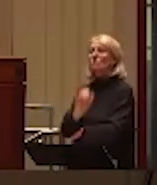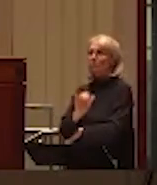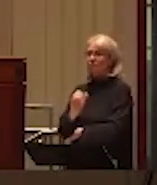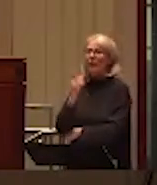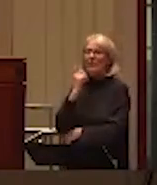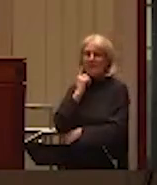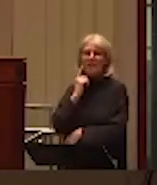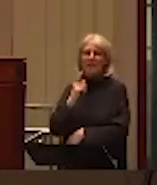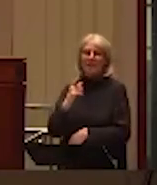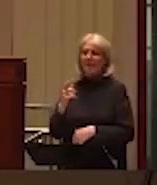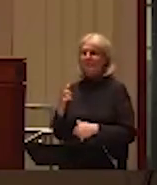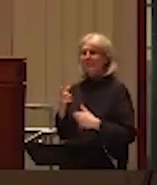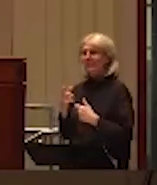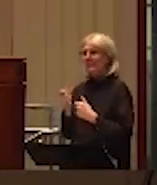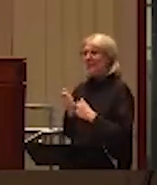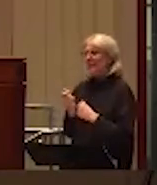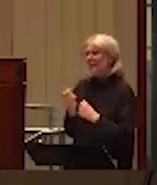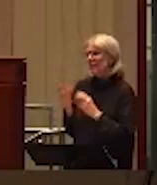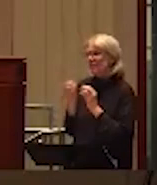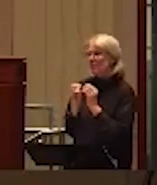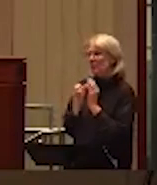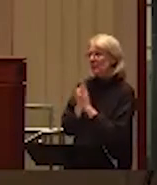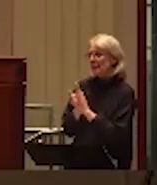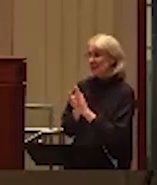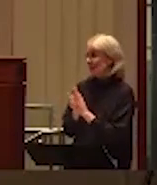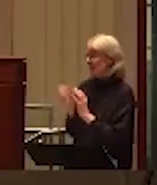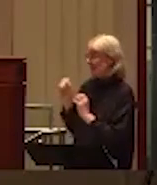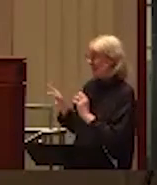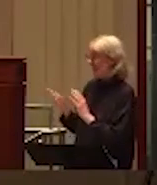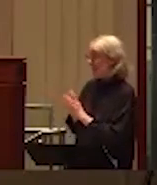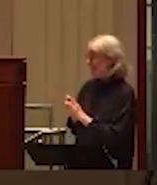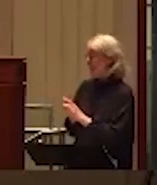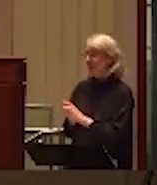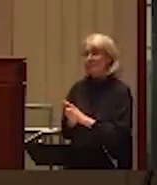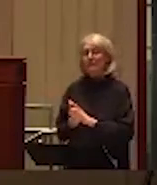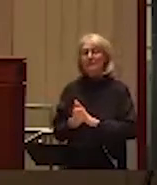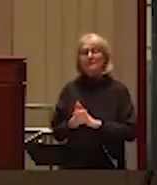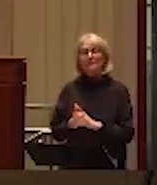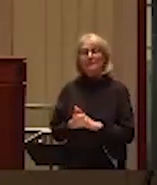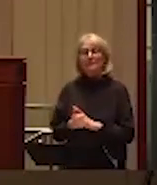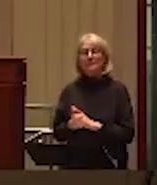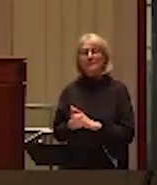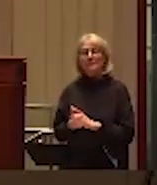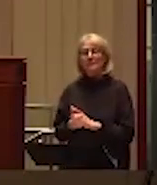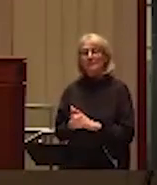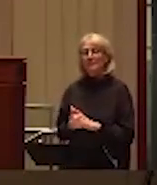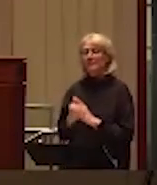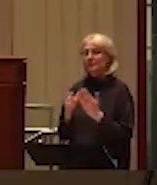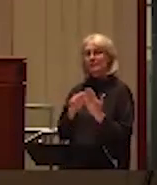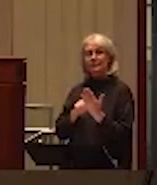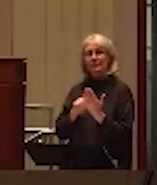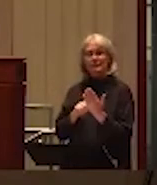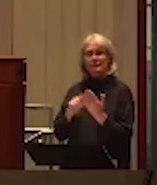continuing just for a few more minutes, if you will. So another question